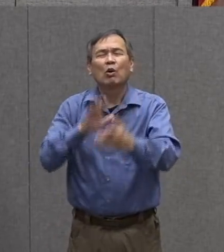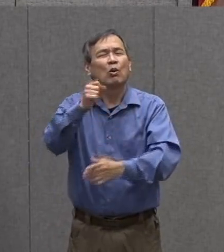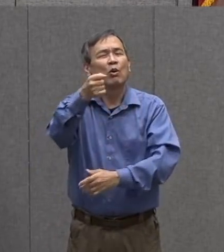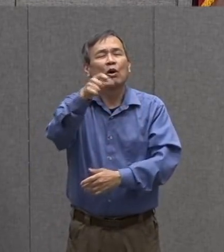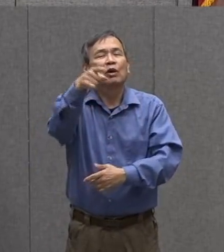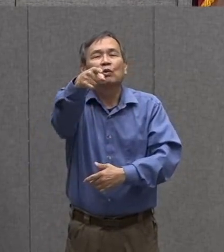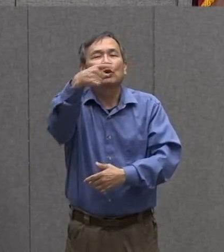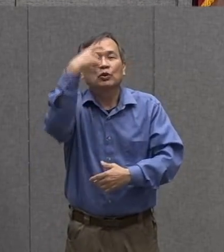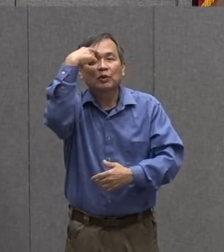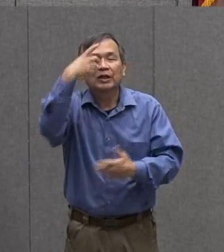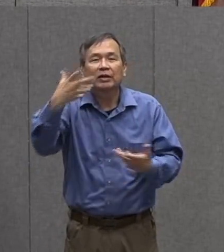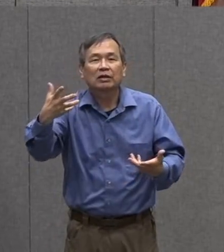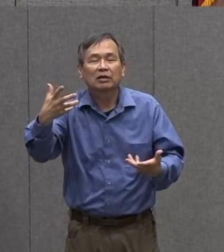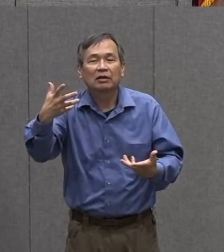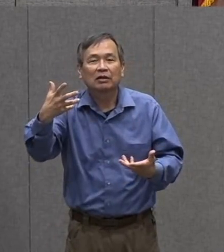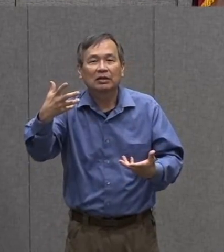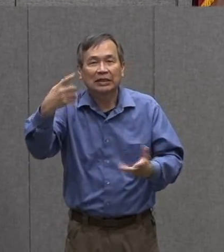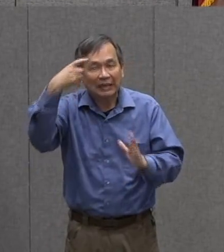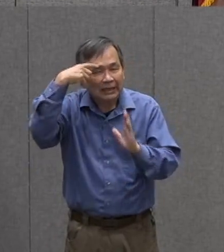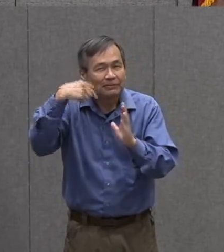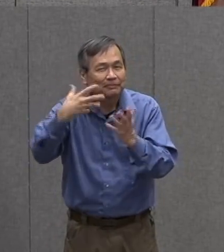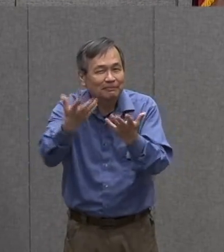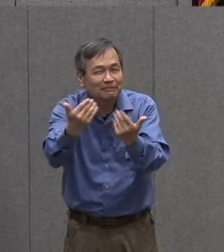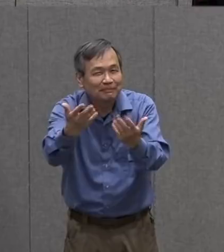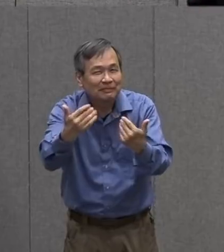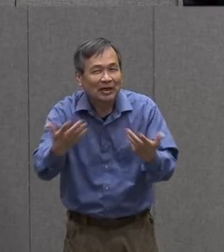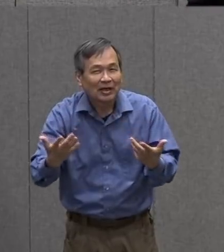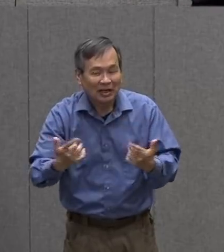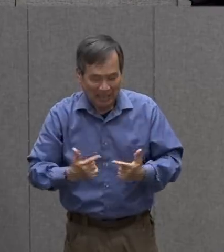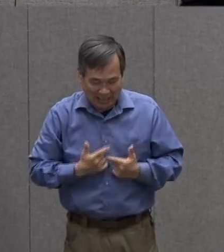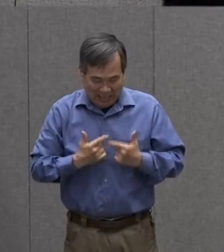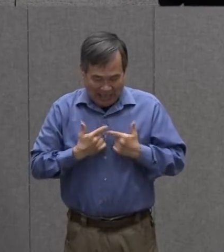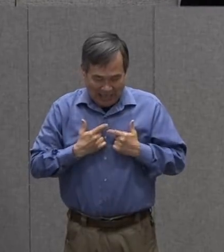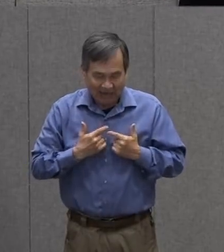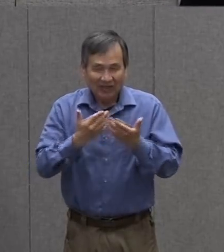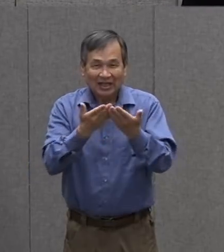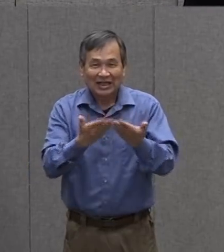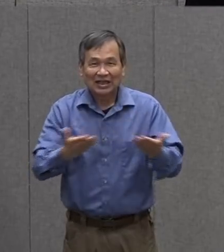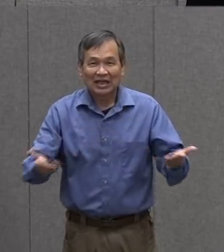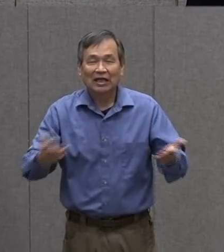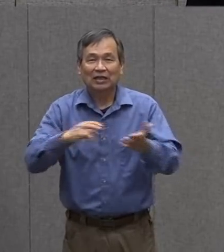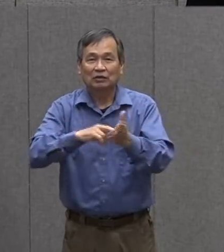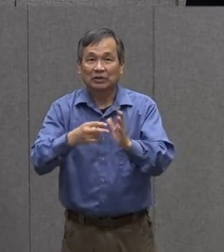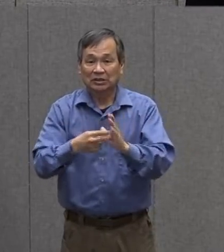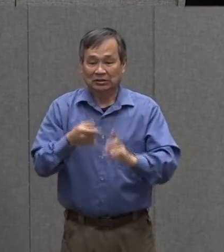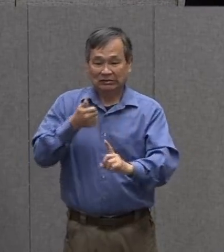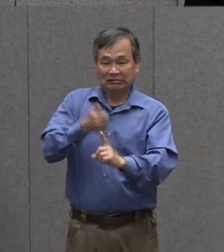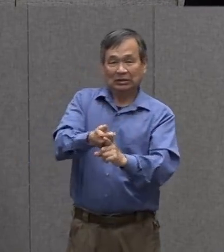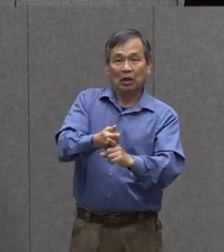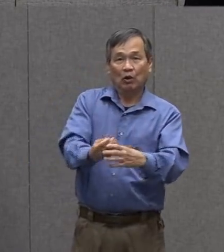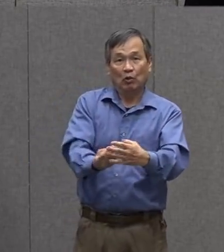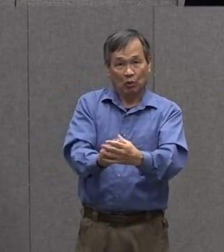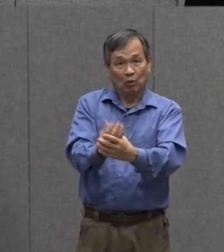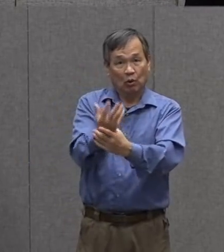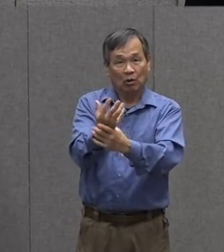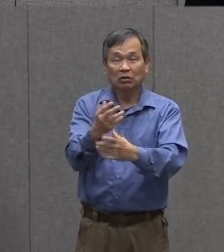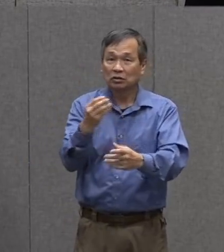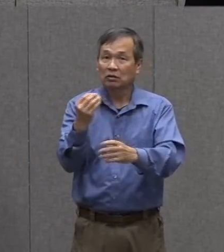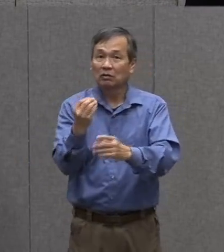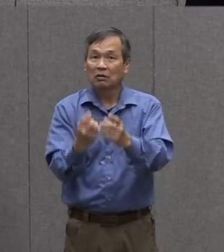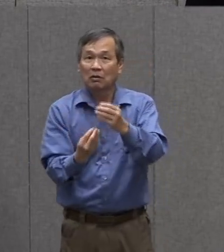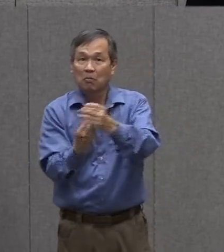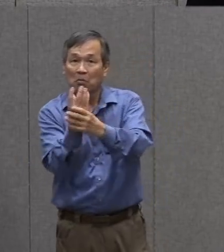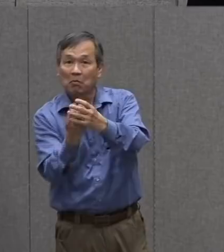it is think real hard a living thing is something that's growing like the plant that miss